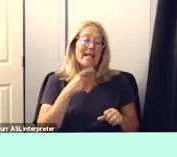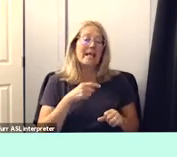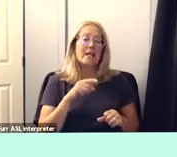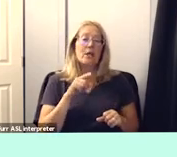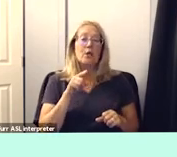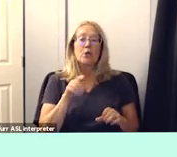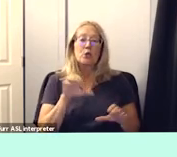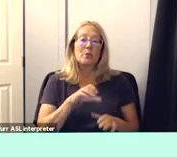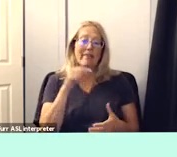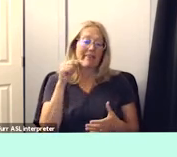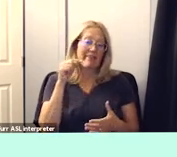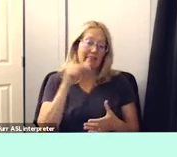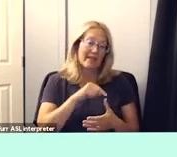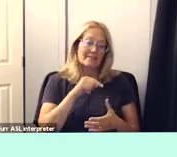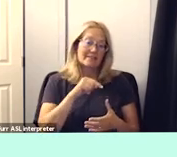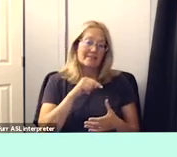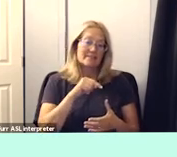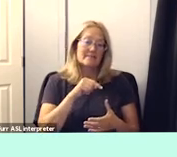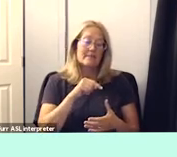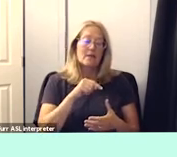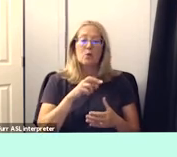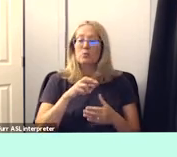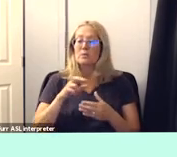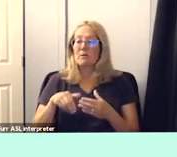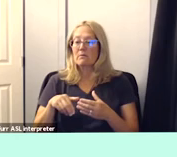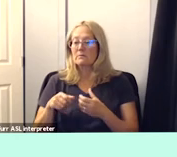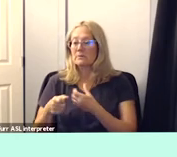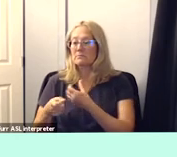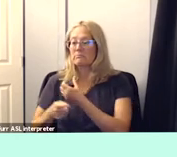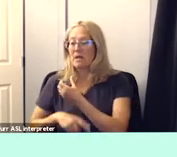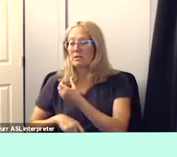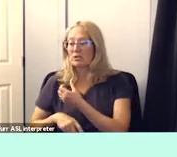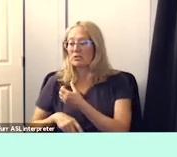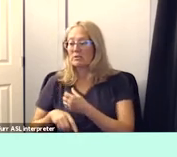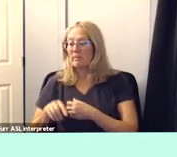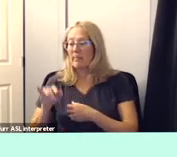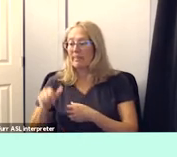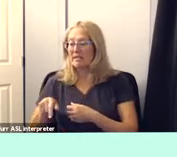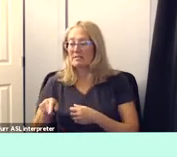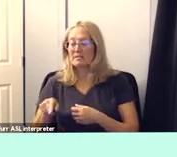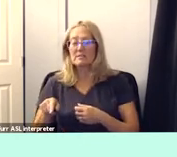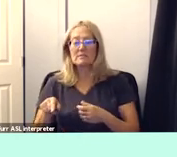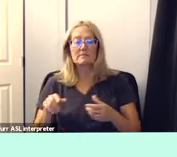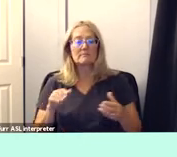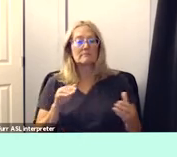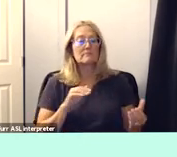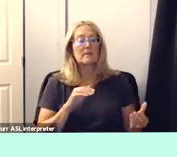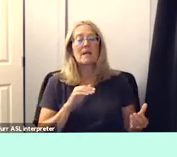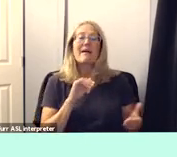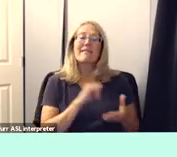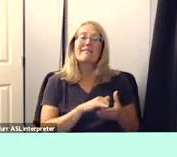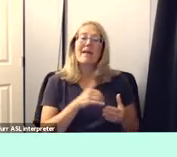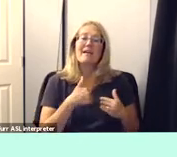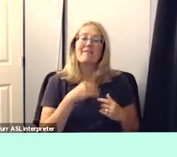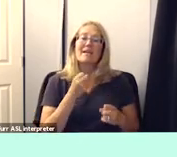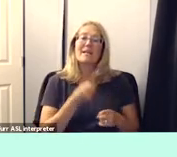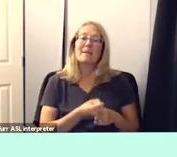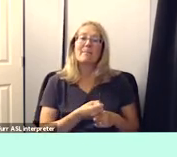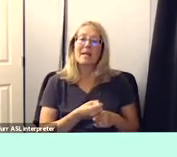and your punishment is this and and i that does have an impact